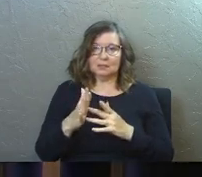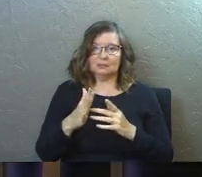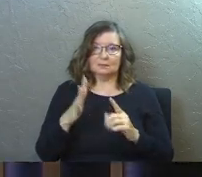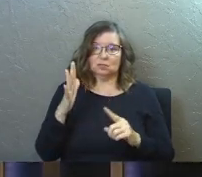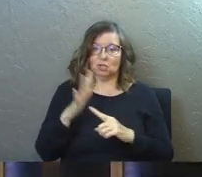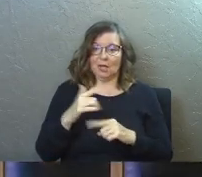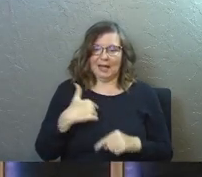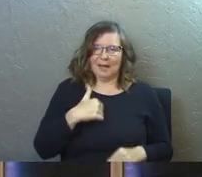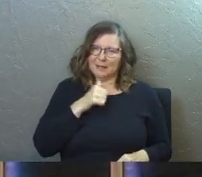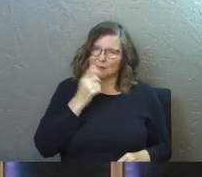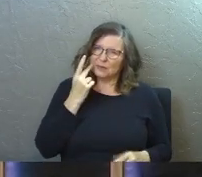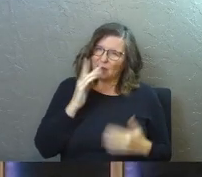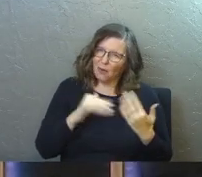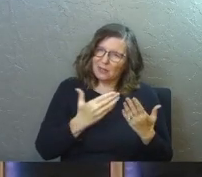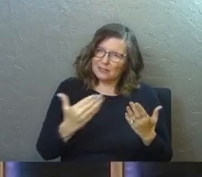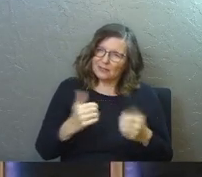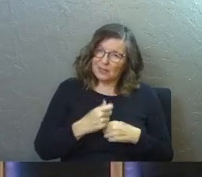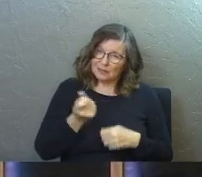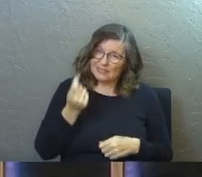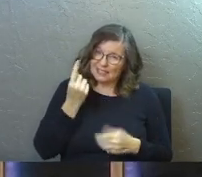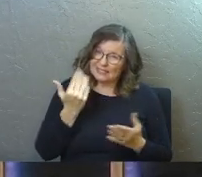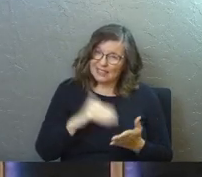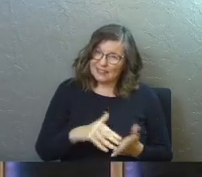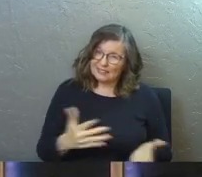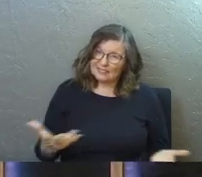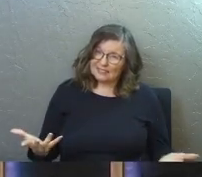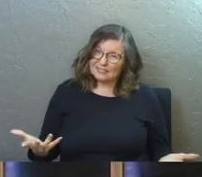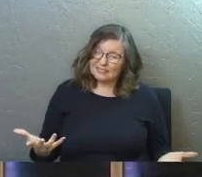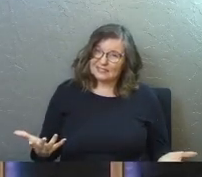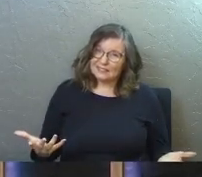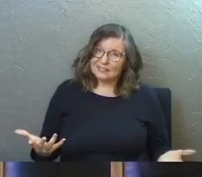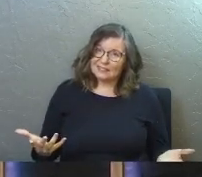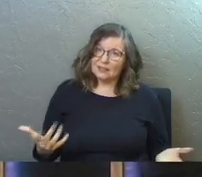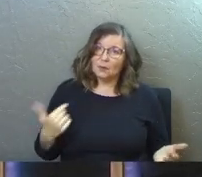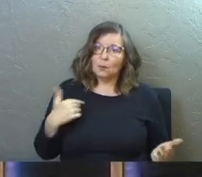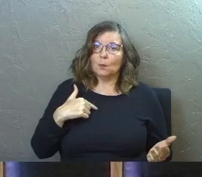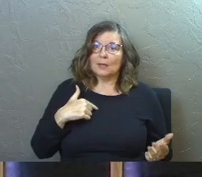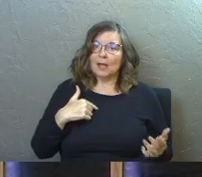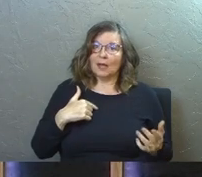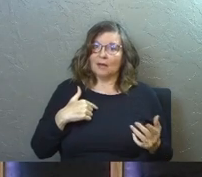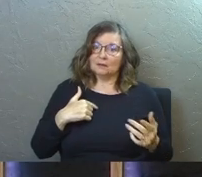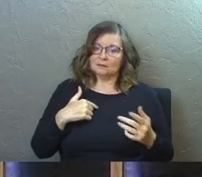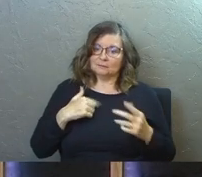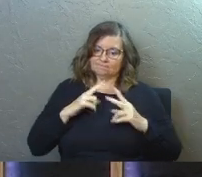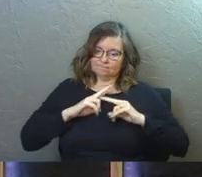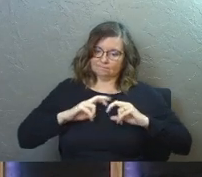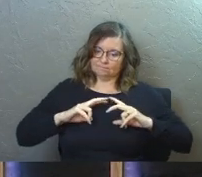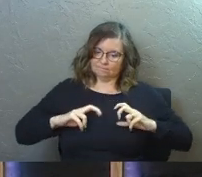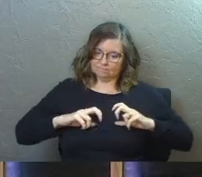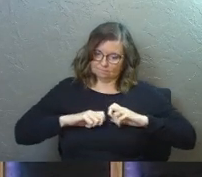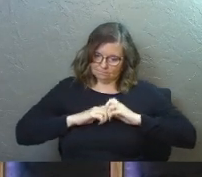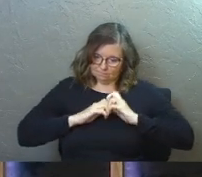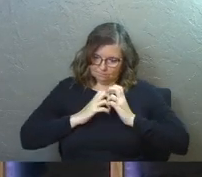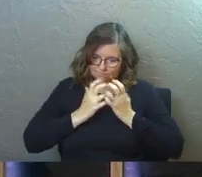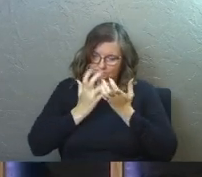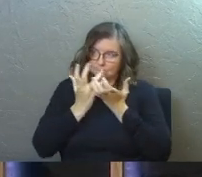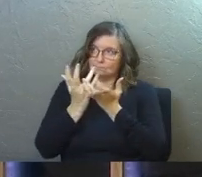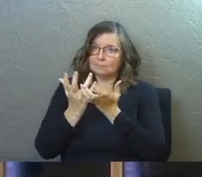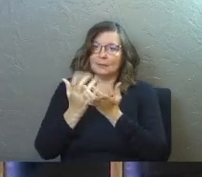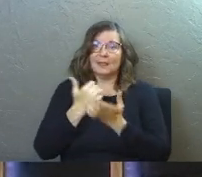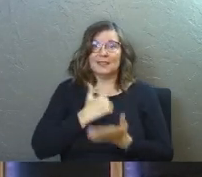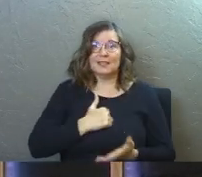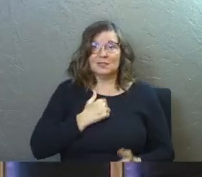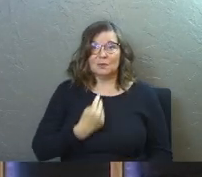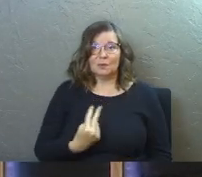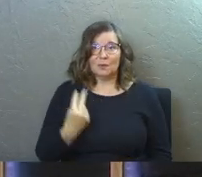star and I'm not. Do you see how all this stuff starts to make sense again? We got to unravel ourselves, guys. This regret's